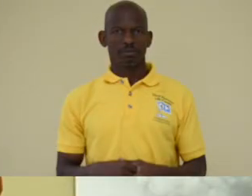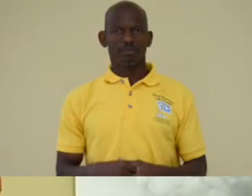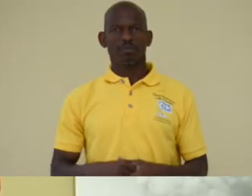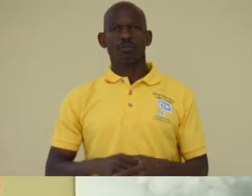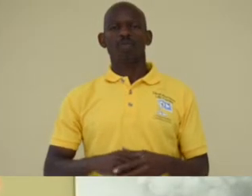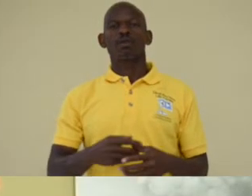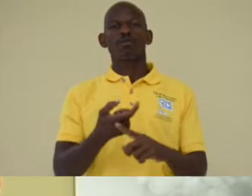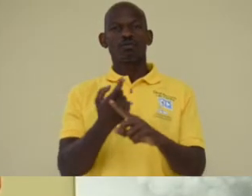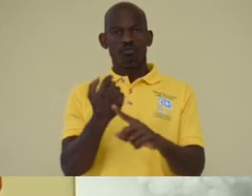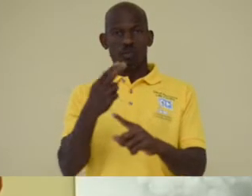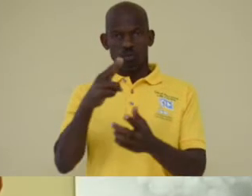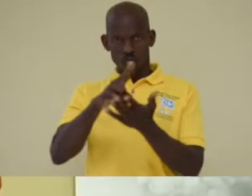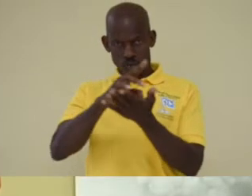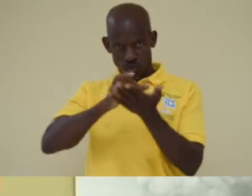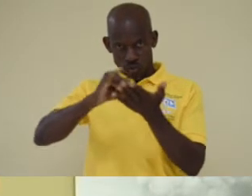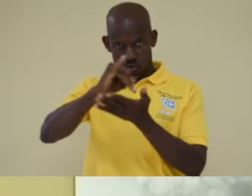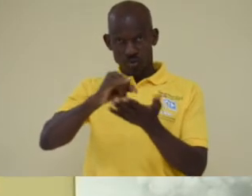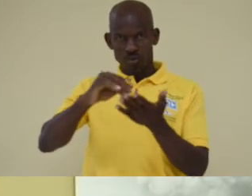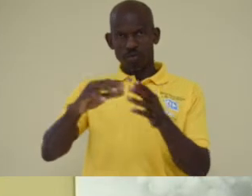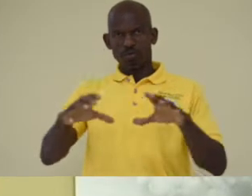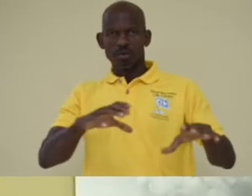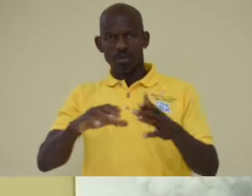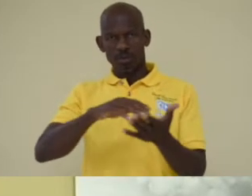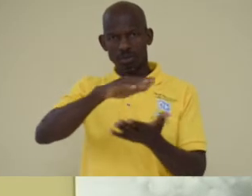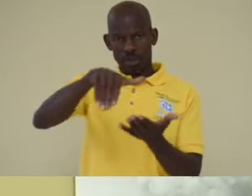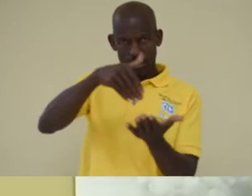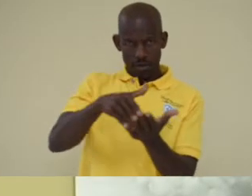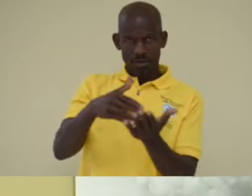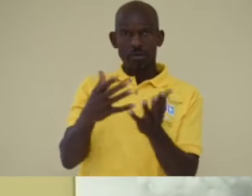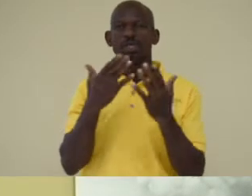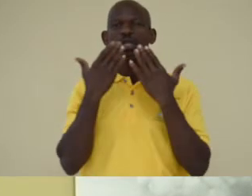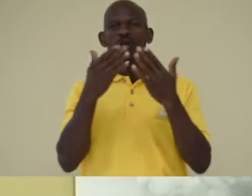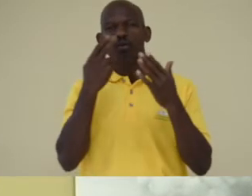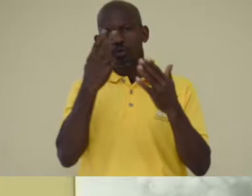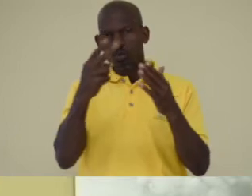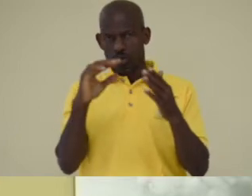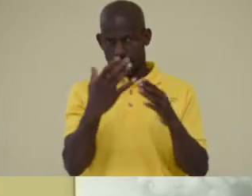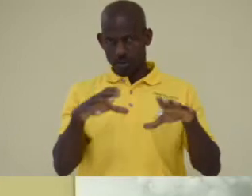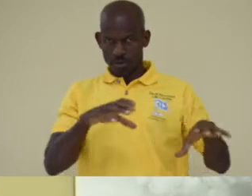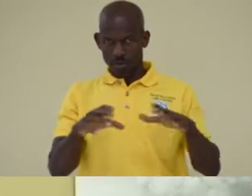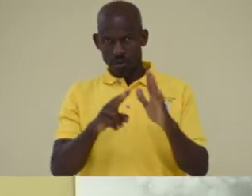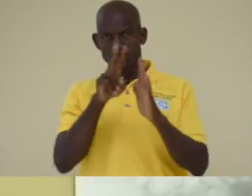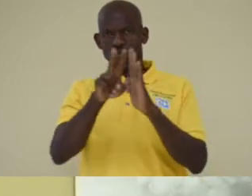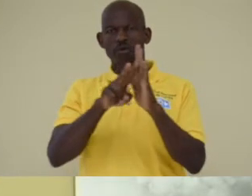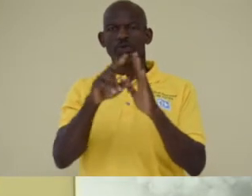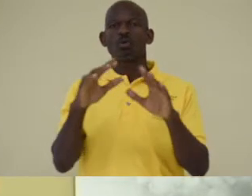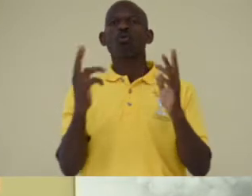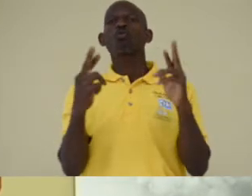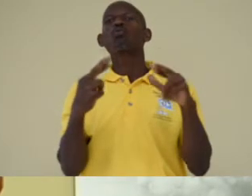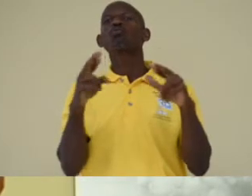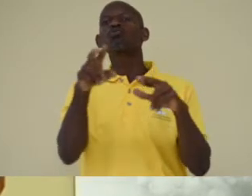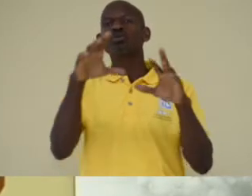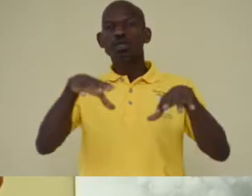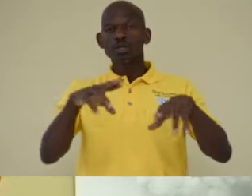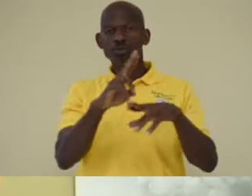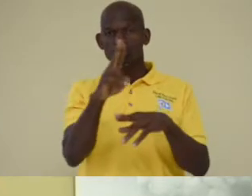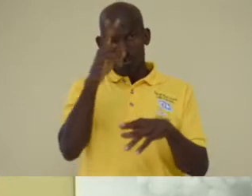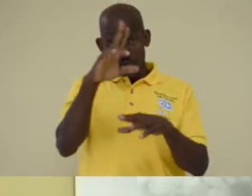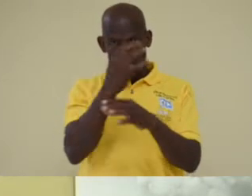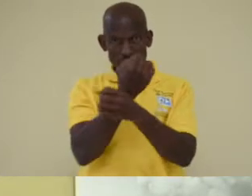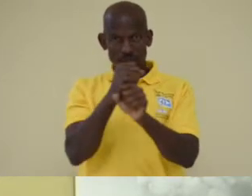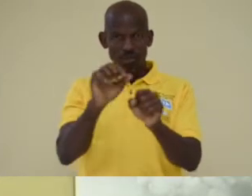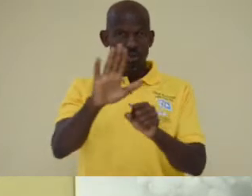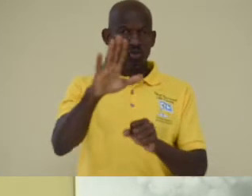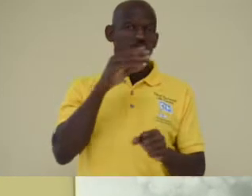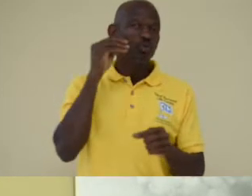On behalf of the UWE Seismic Research Centre, we thank you for watching our earthquake safety video. We hope you can use these steps to ensure your safety